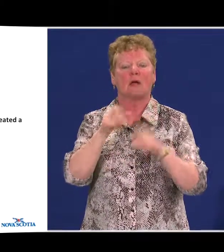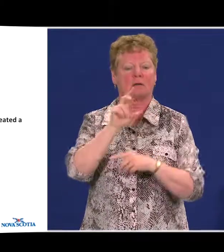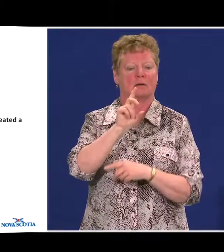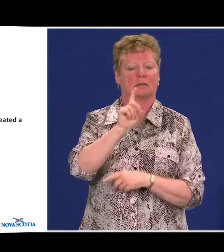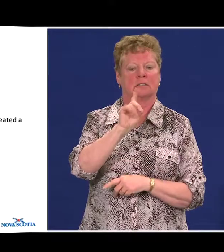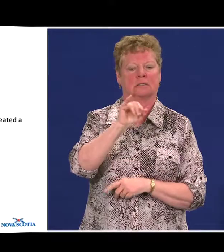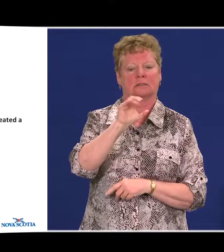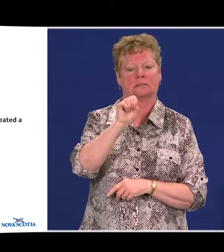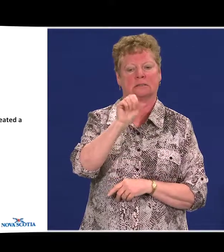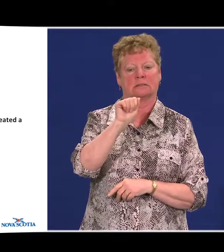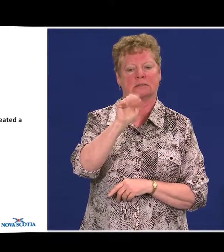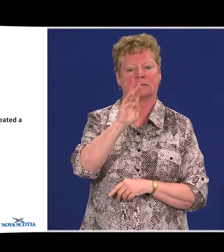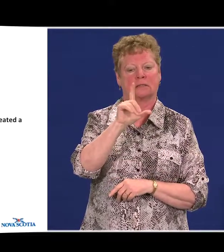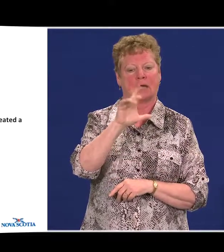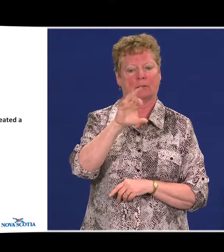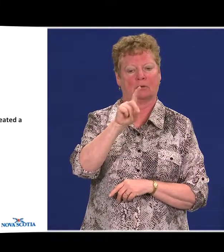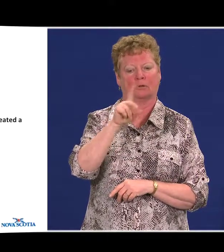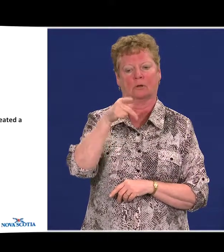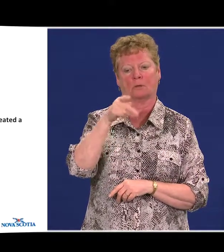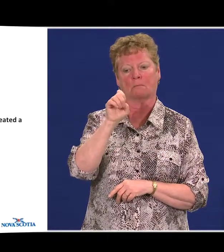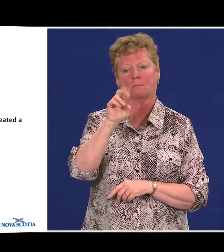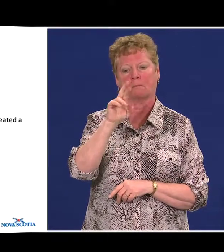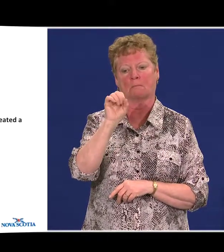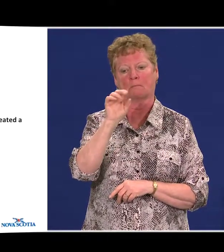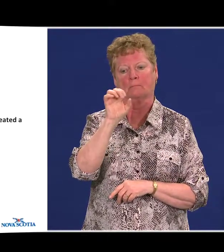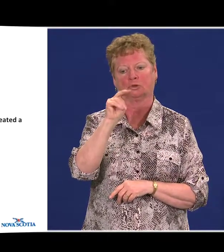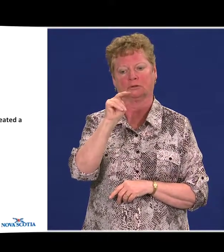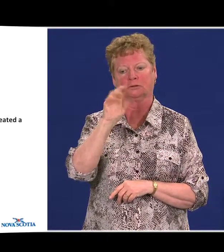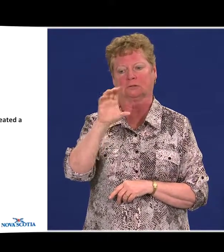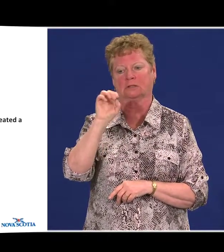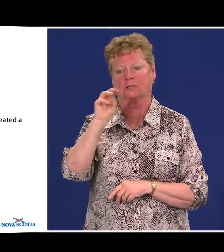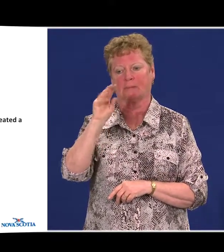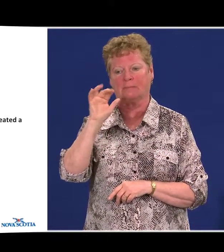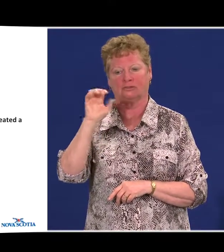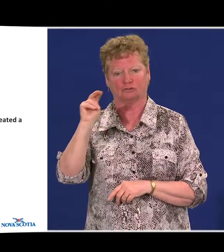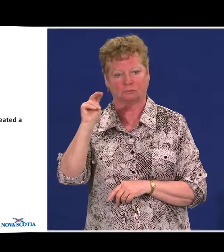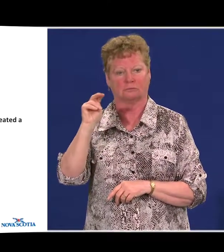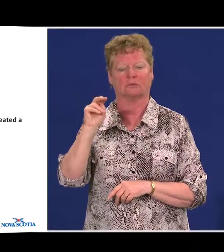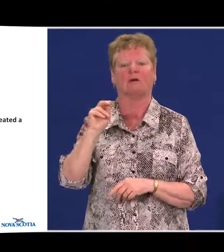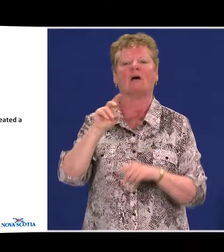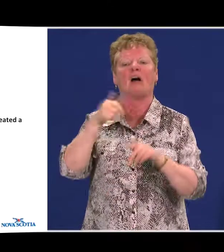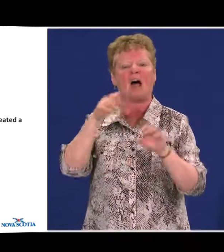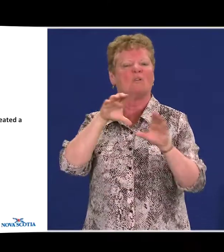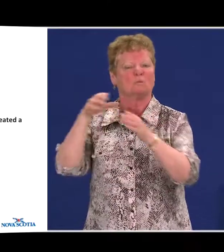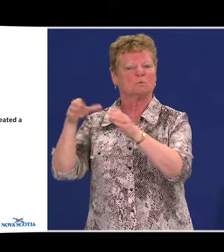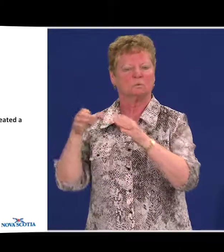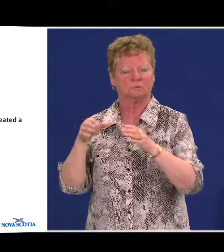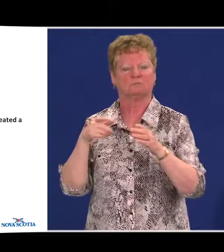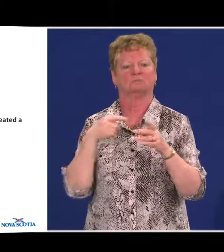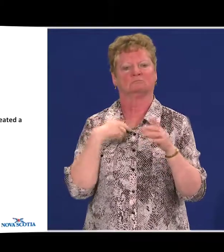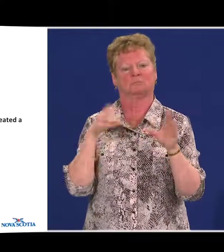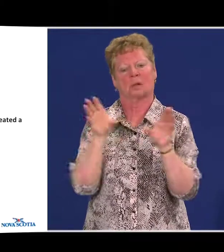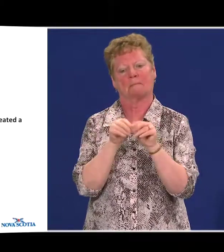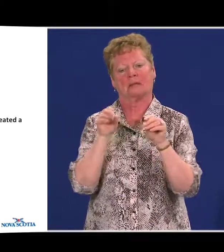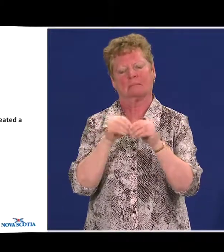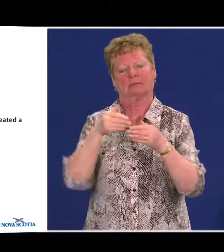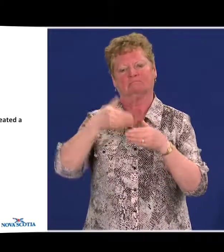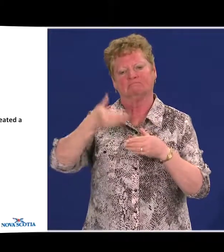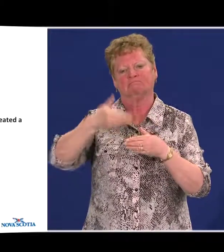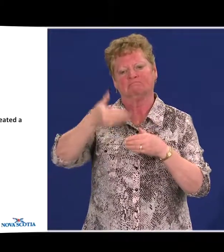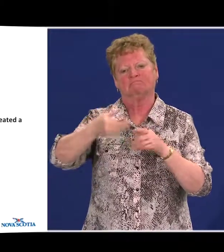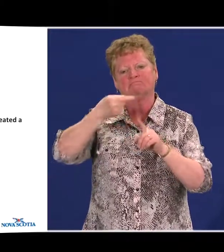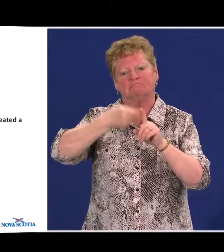Persons Commission and the Department of Community Services and Communications Nova Scotia. We met over a series of months,